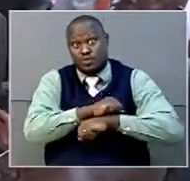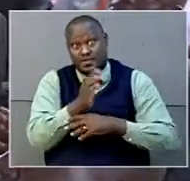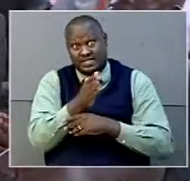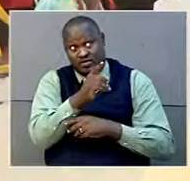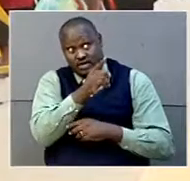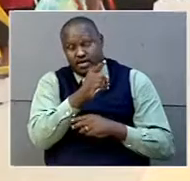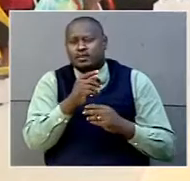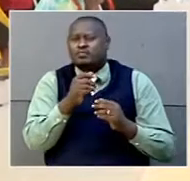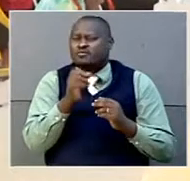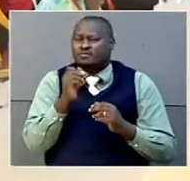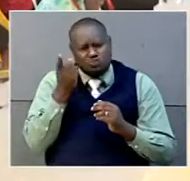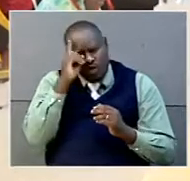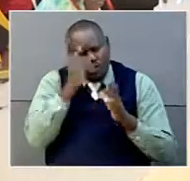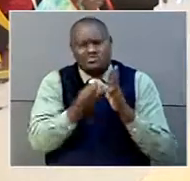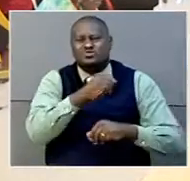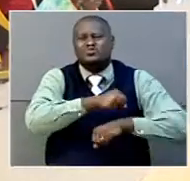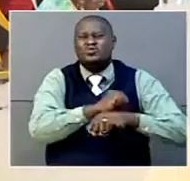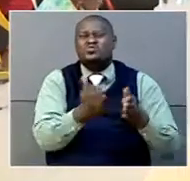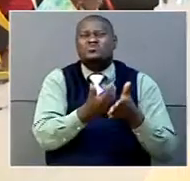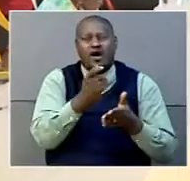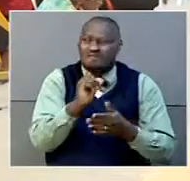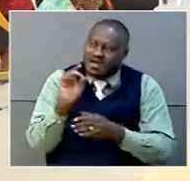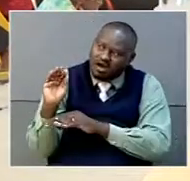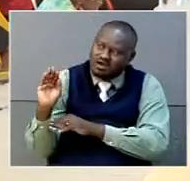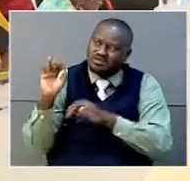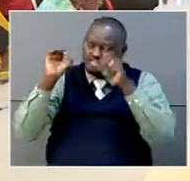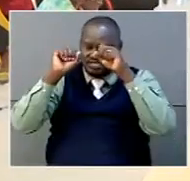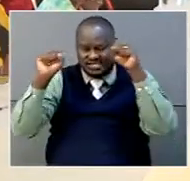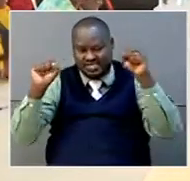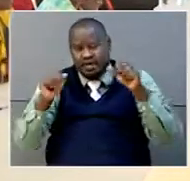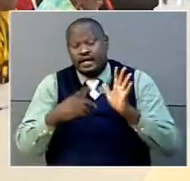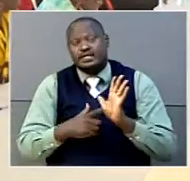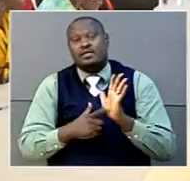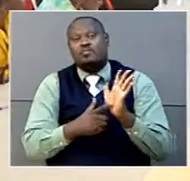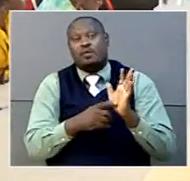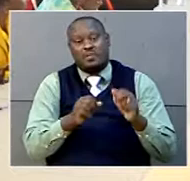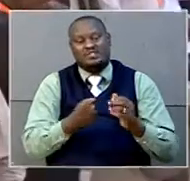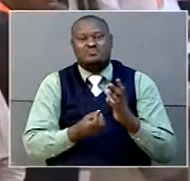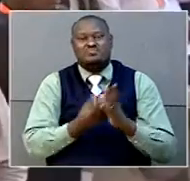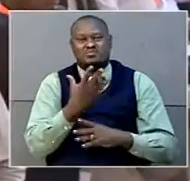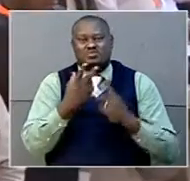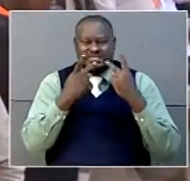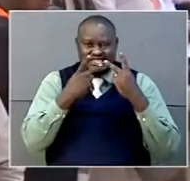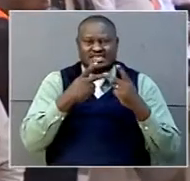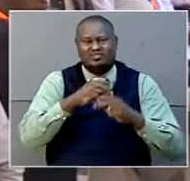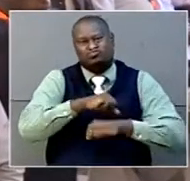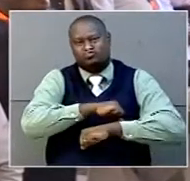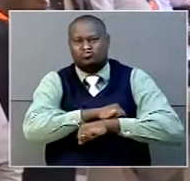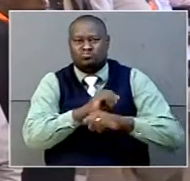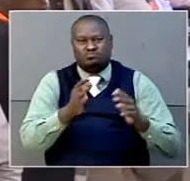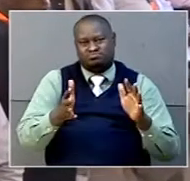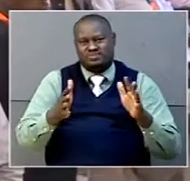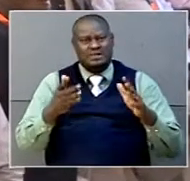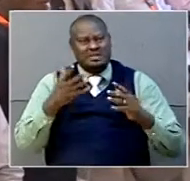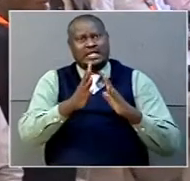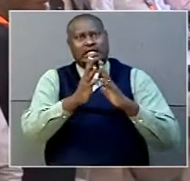him before building new school structures, adding that they should consider building simple Bangalore school structures compared to the